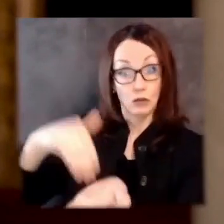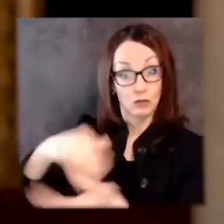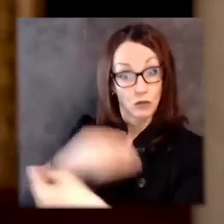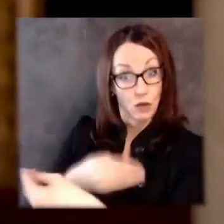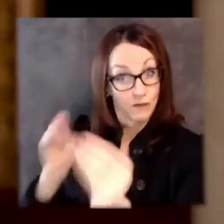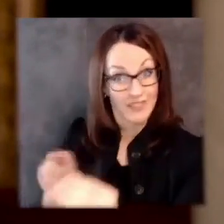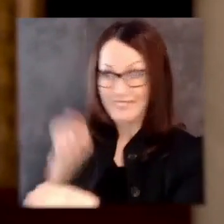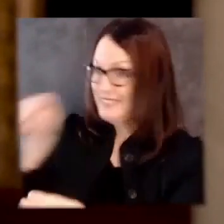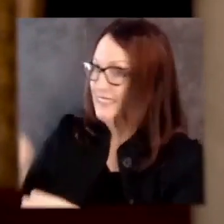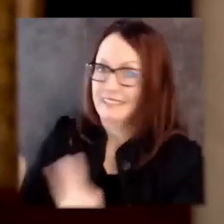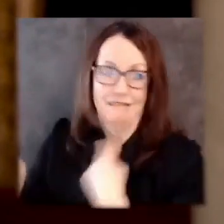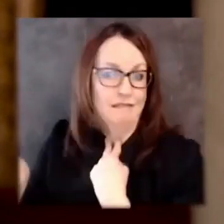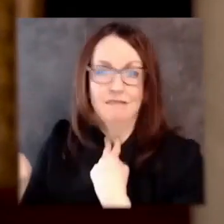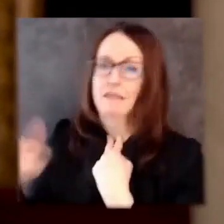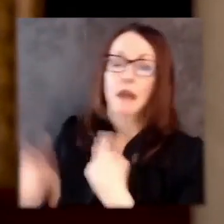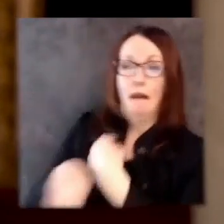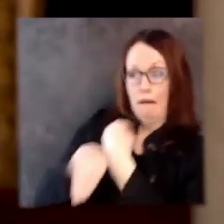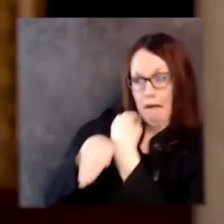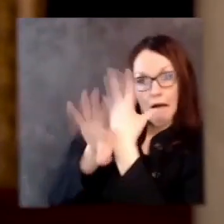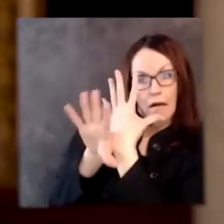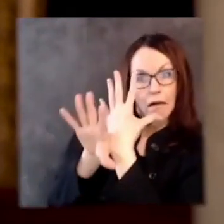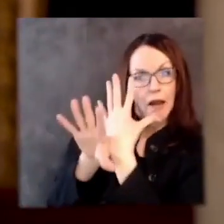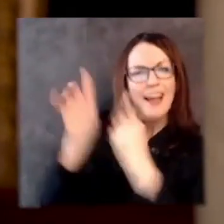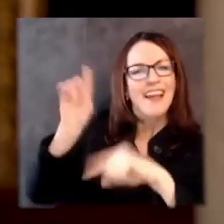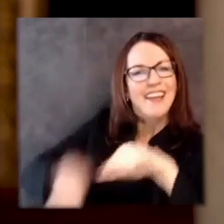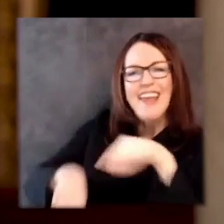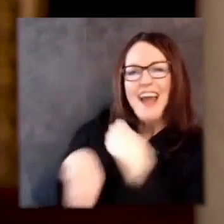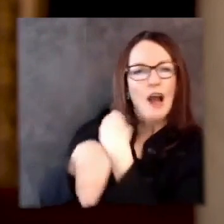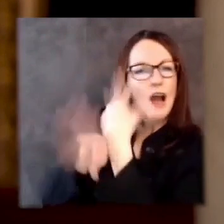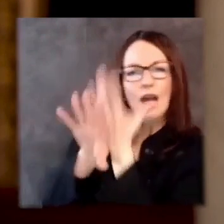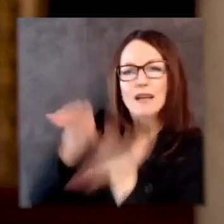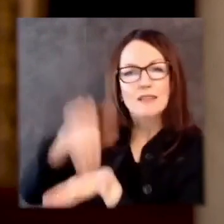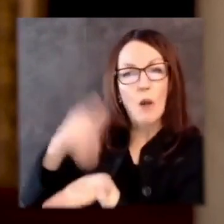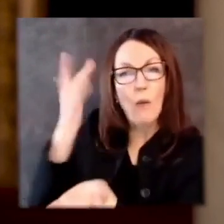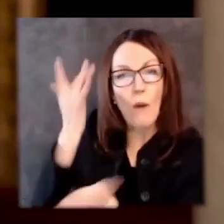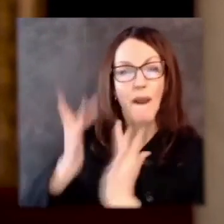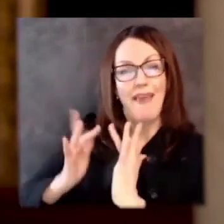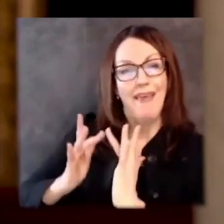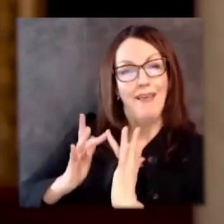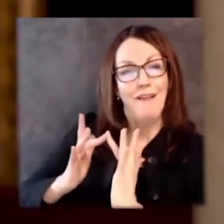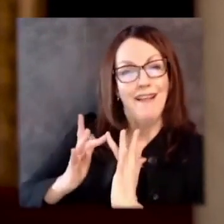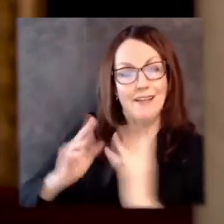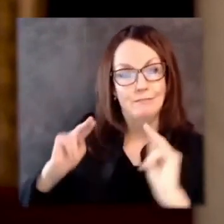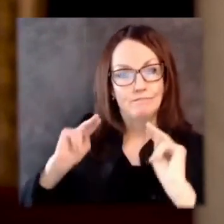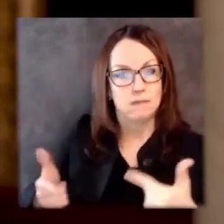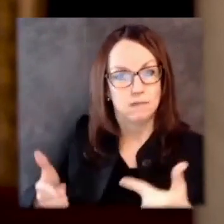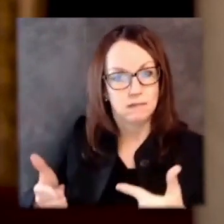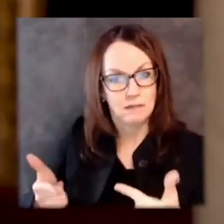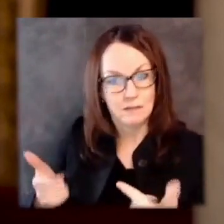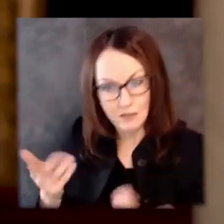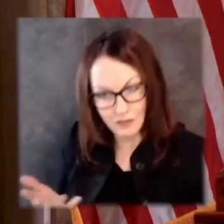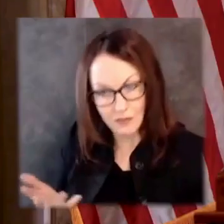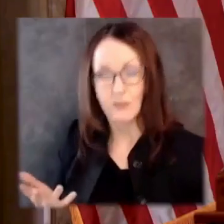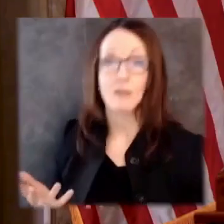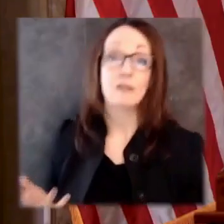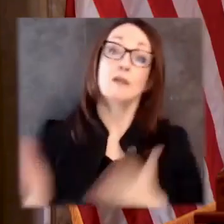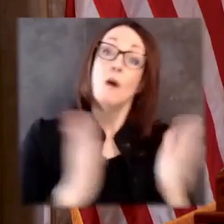had trouble using telemedicine or other alternatives to visit with their doctor when they couldn't go in person.